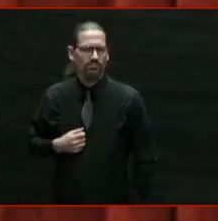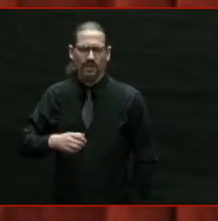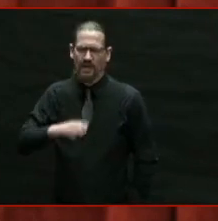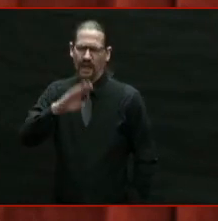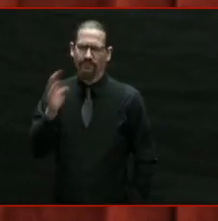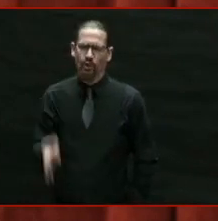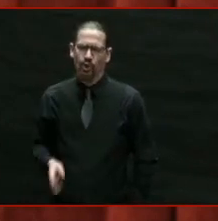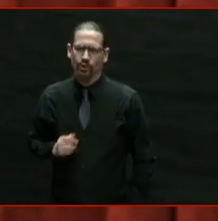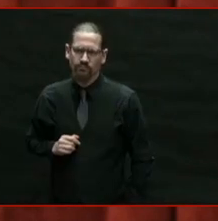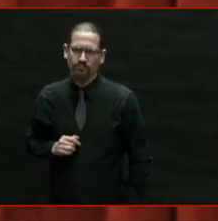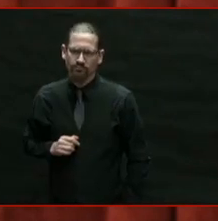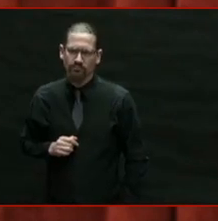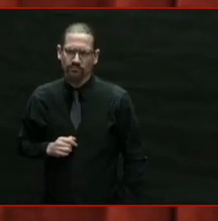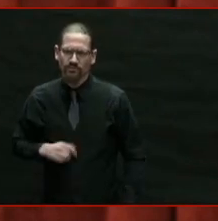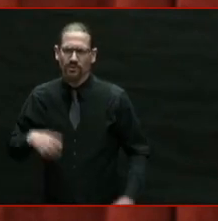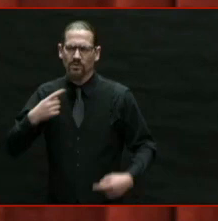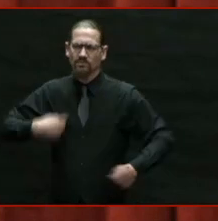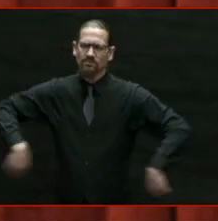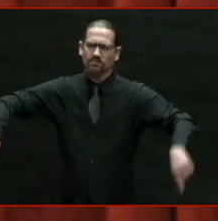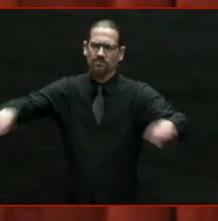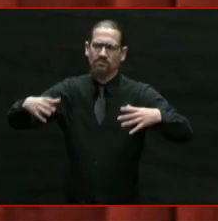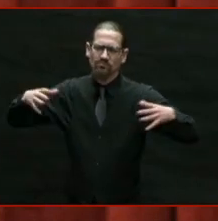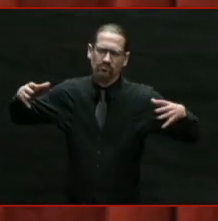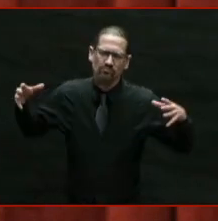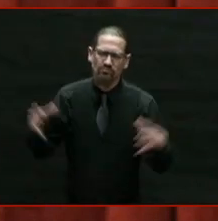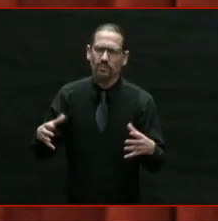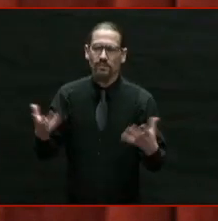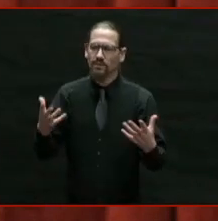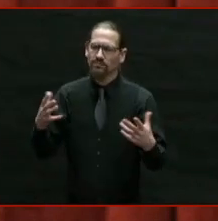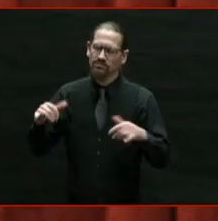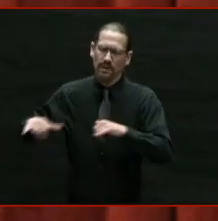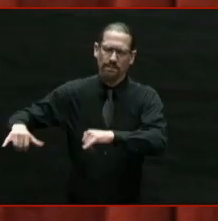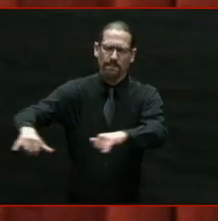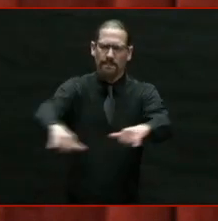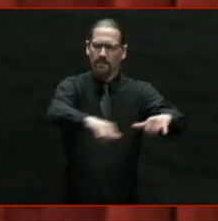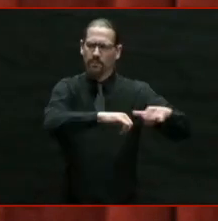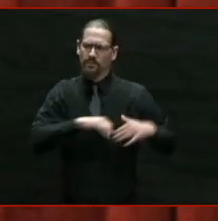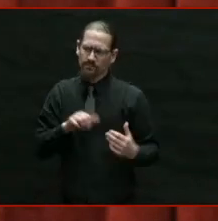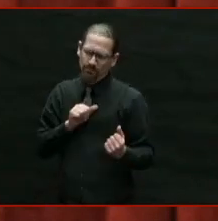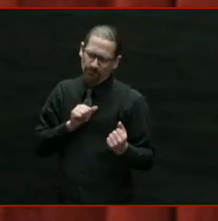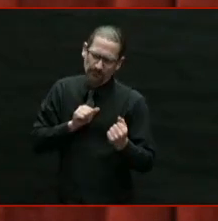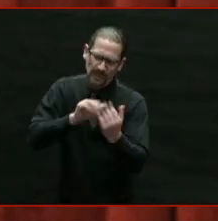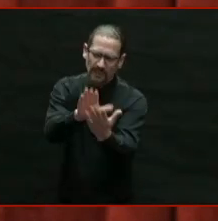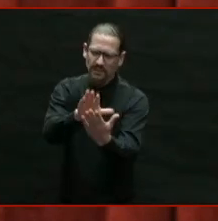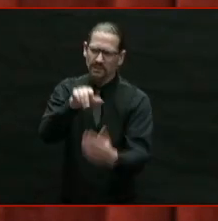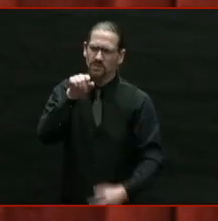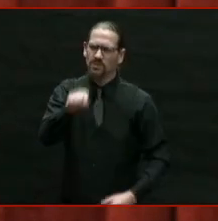Together, we faced challenges and tragedy like never before.